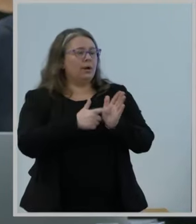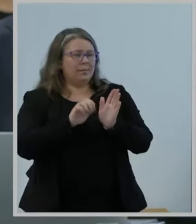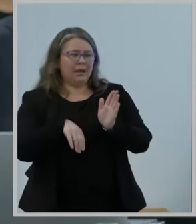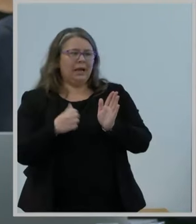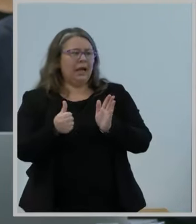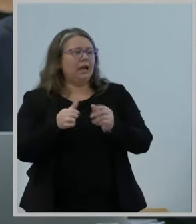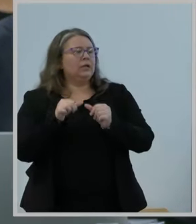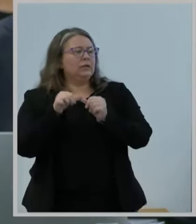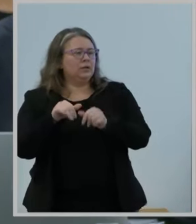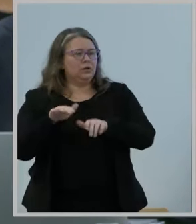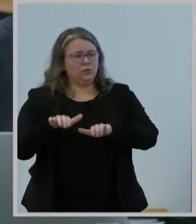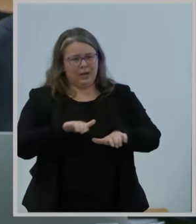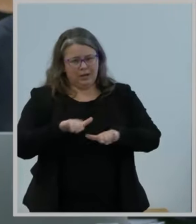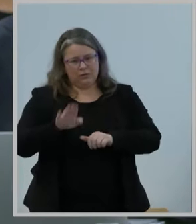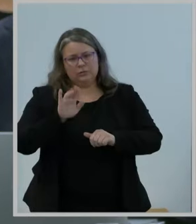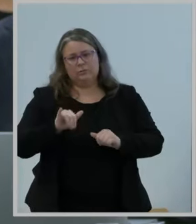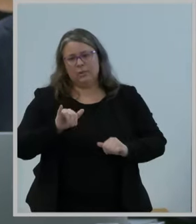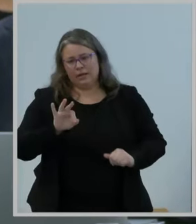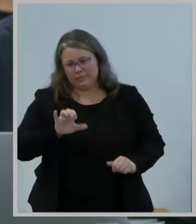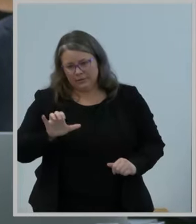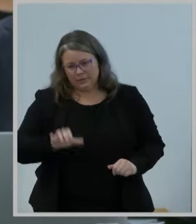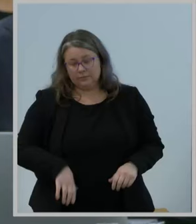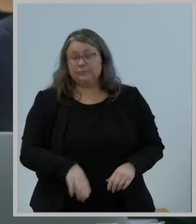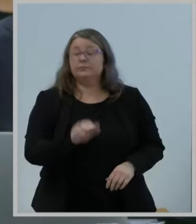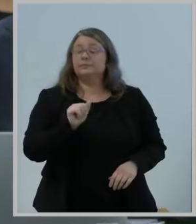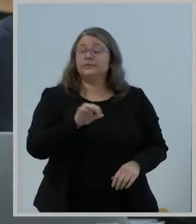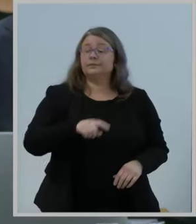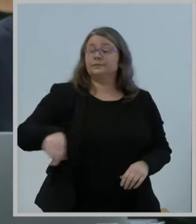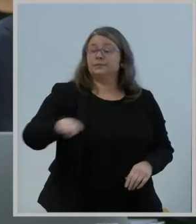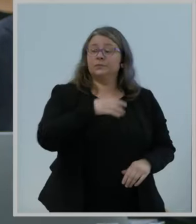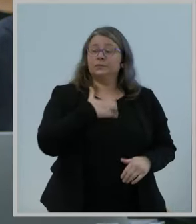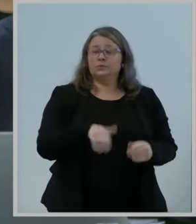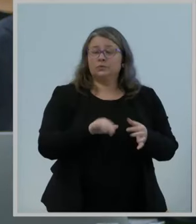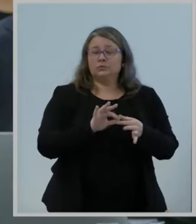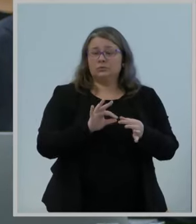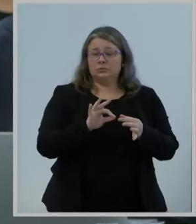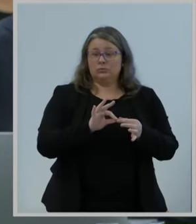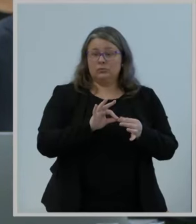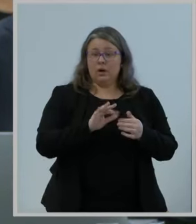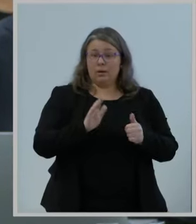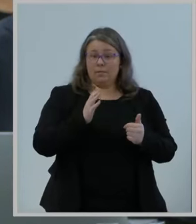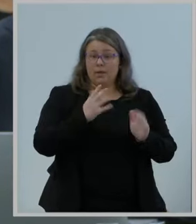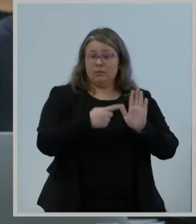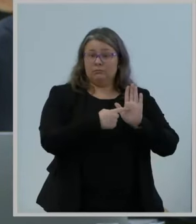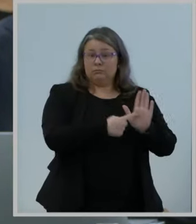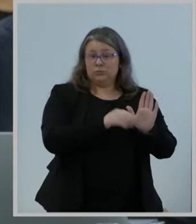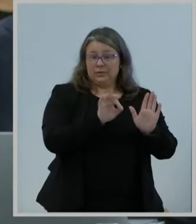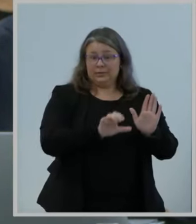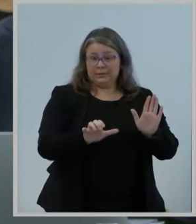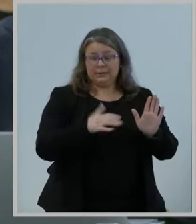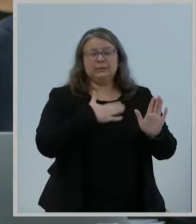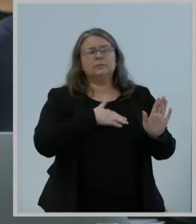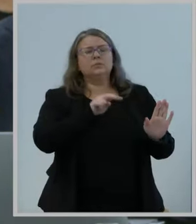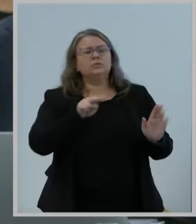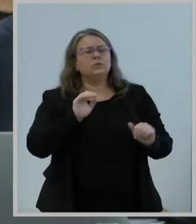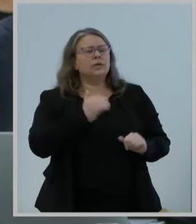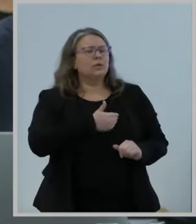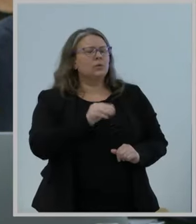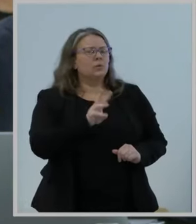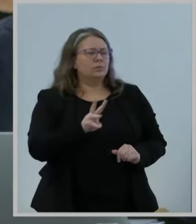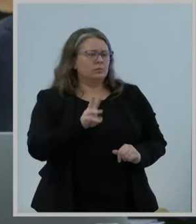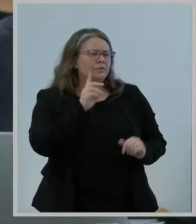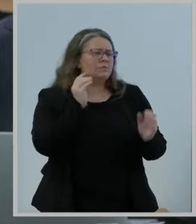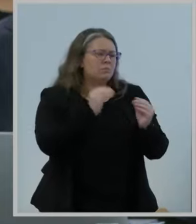ongoing proceeding before the Commission, please visit our website for more information. Thank you so much for your cooperation.